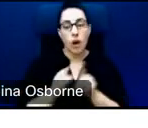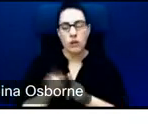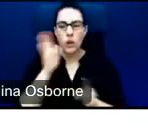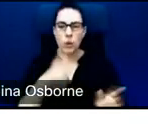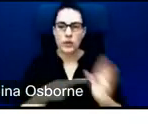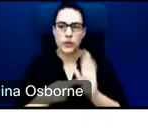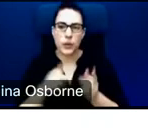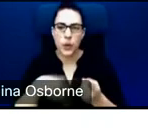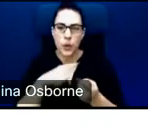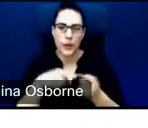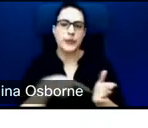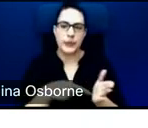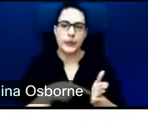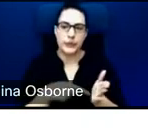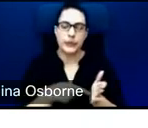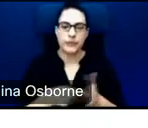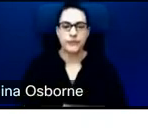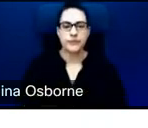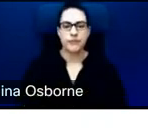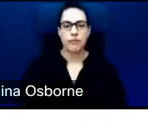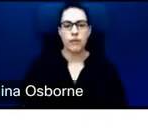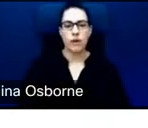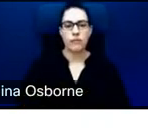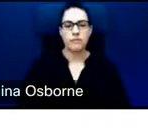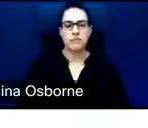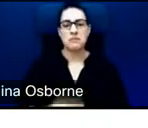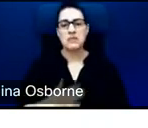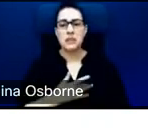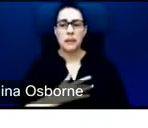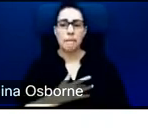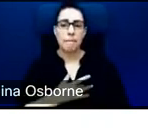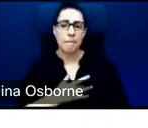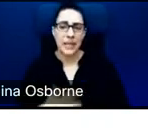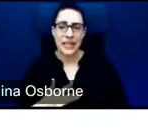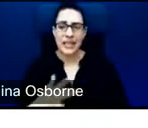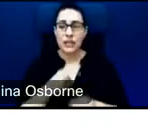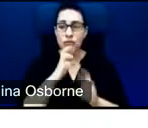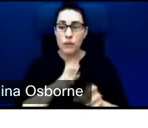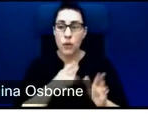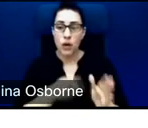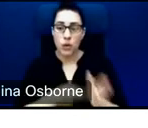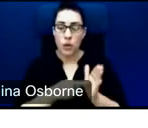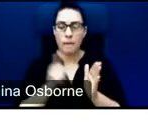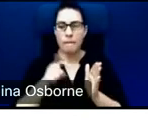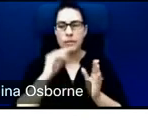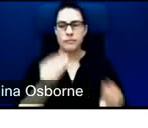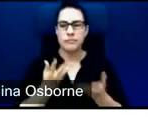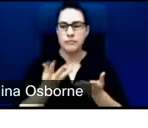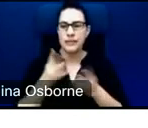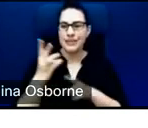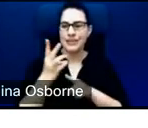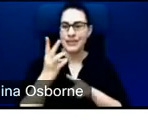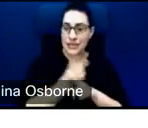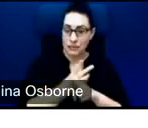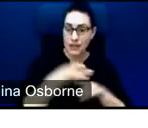due. So in general, we have a reporting requirement at six months after a project is dispersed. And then again, every